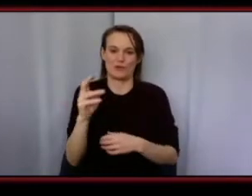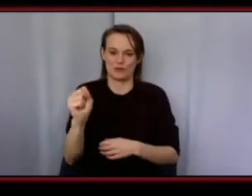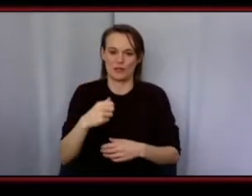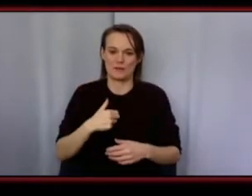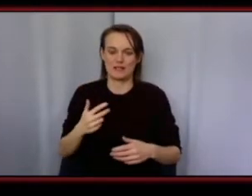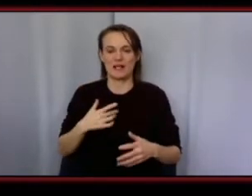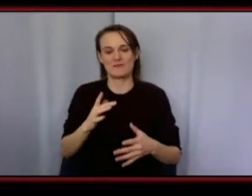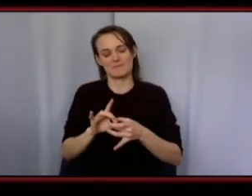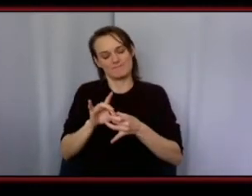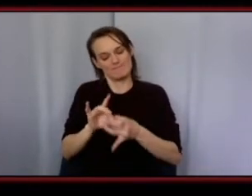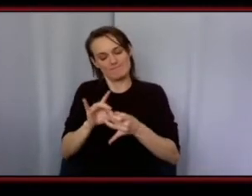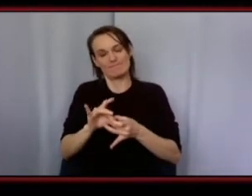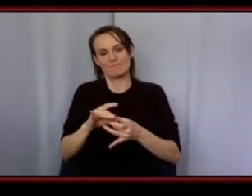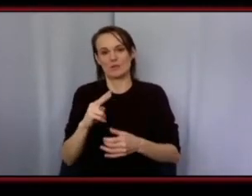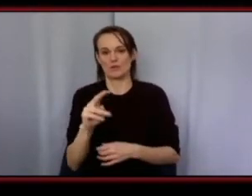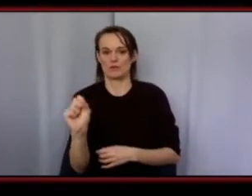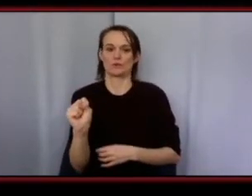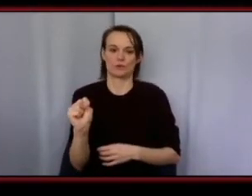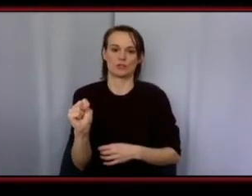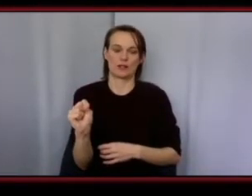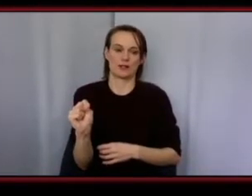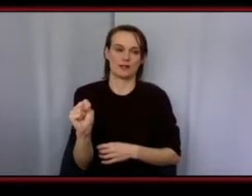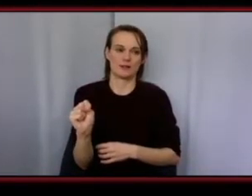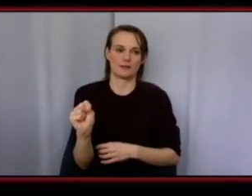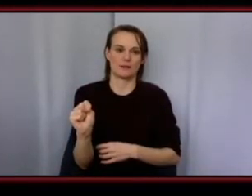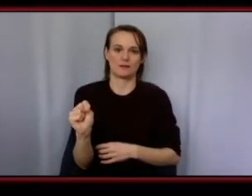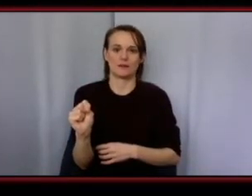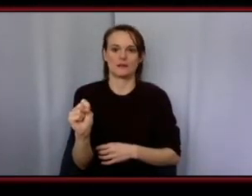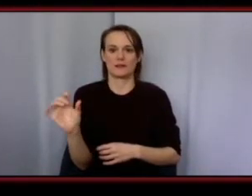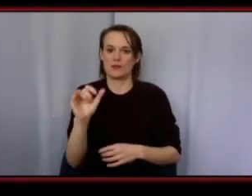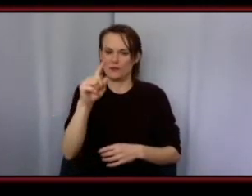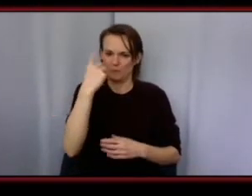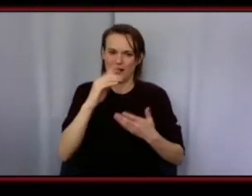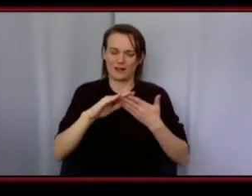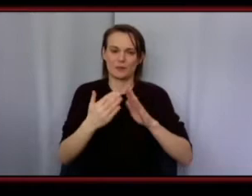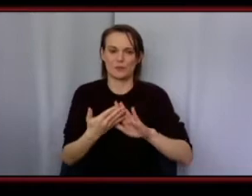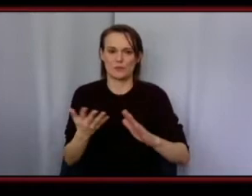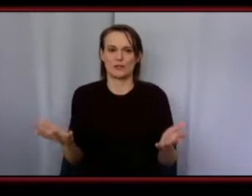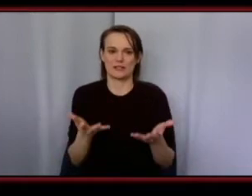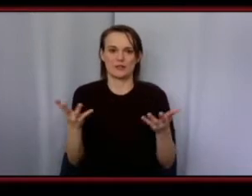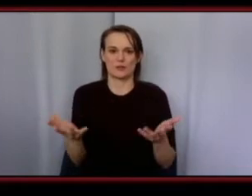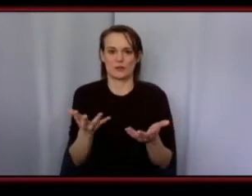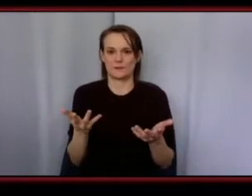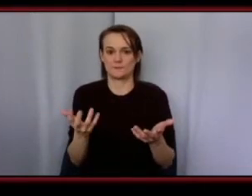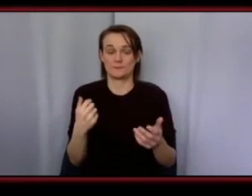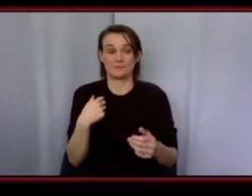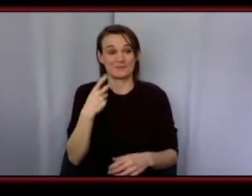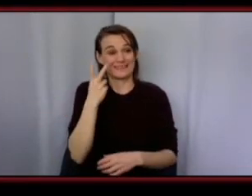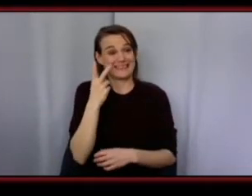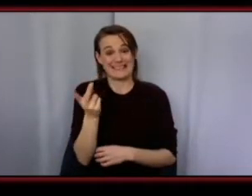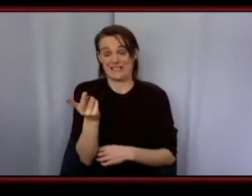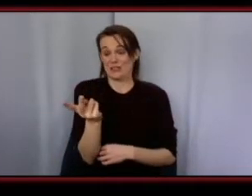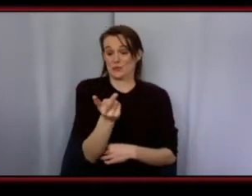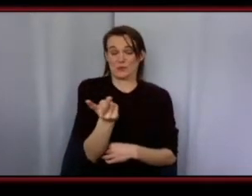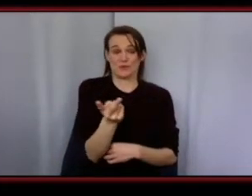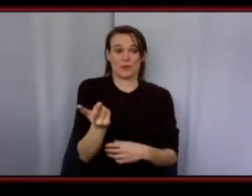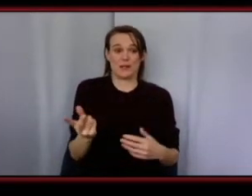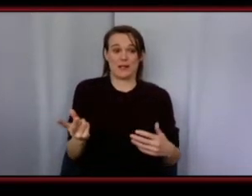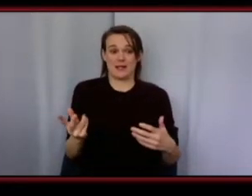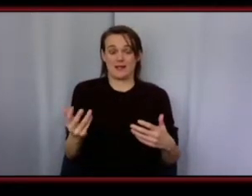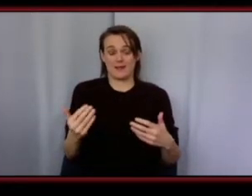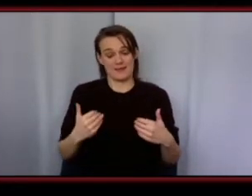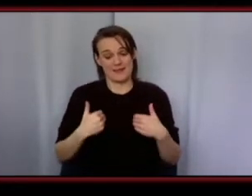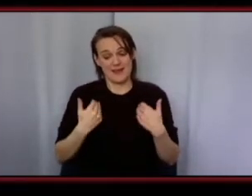province and the people of nova scotia as well as the black community and just seeing what the two of you as young men